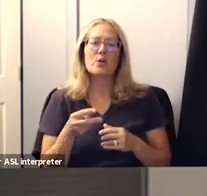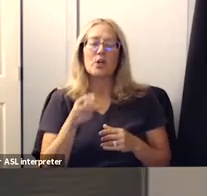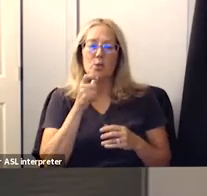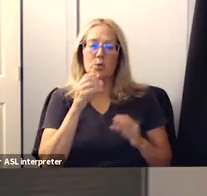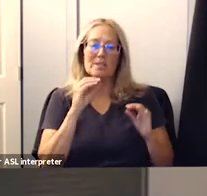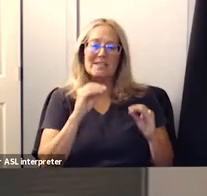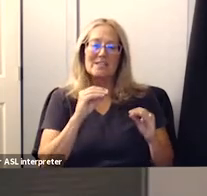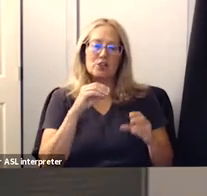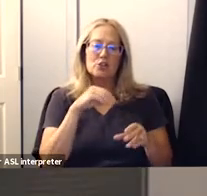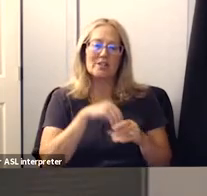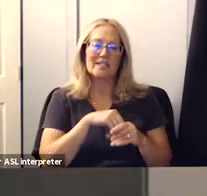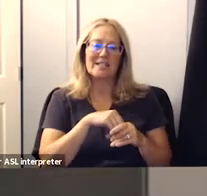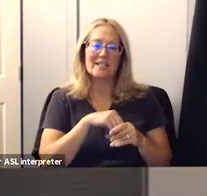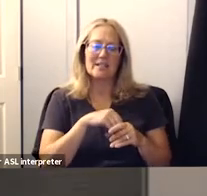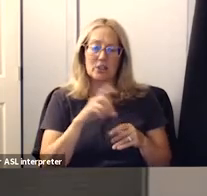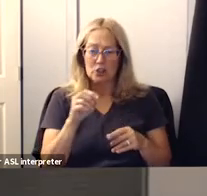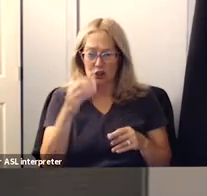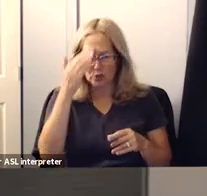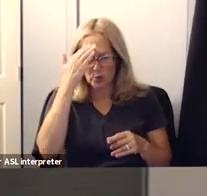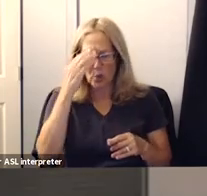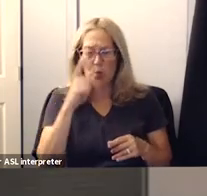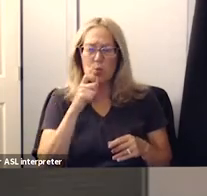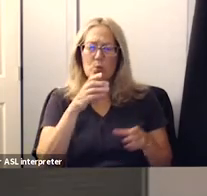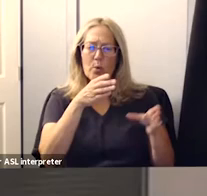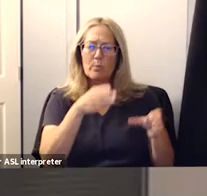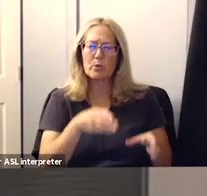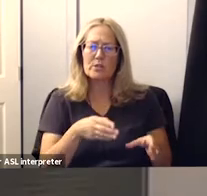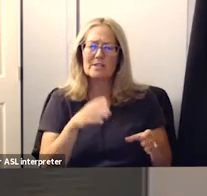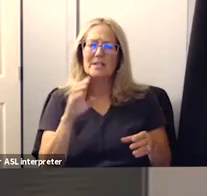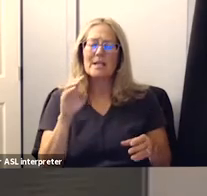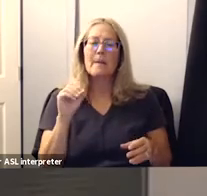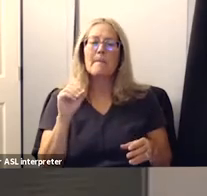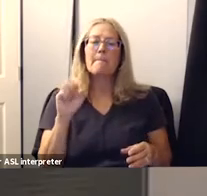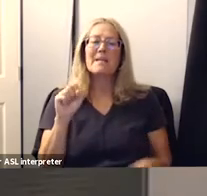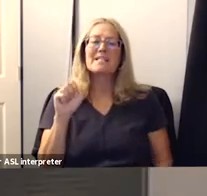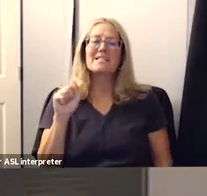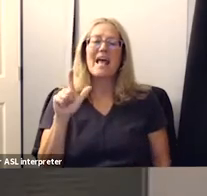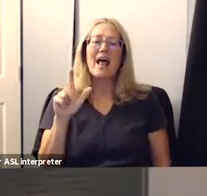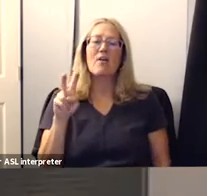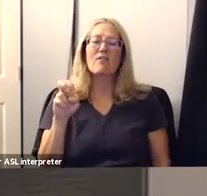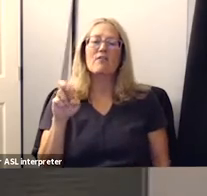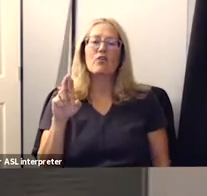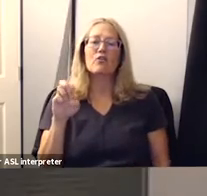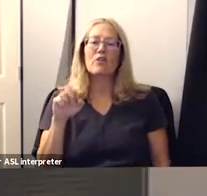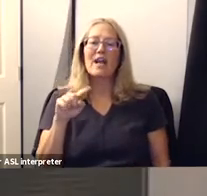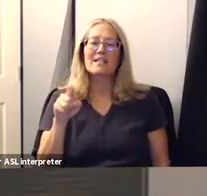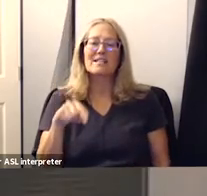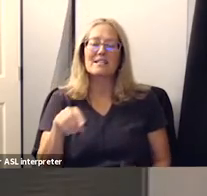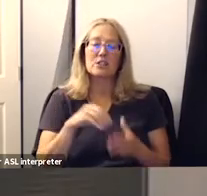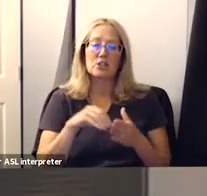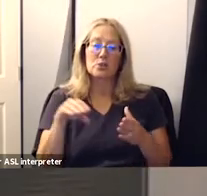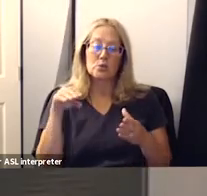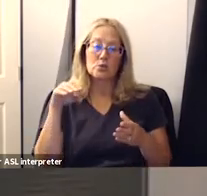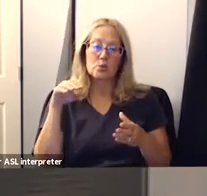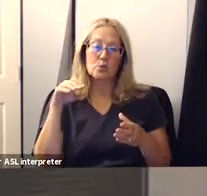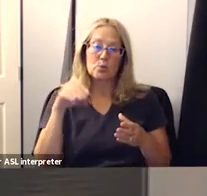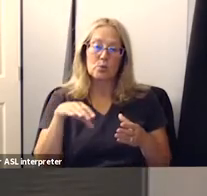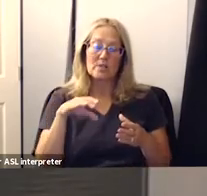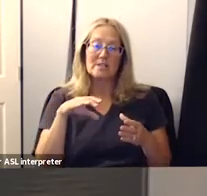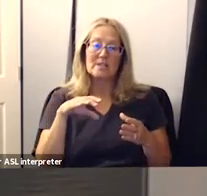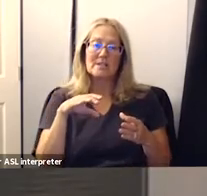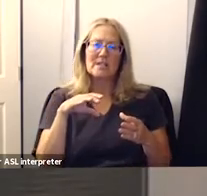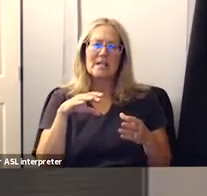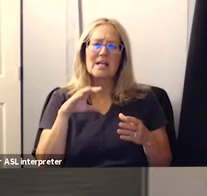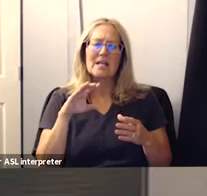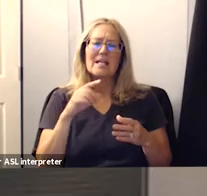teacher asked do you know who she is do you know who miss alvarez is and the students enthusiastically raised his hand and he